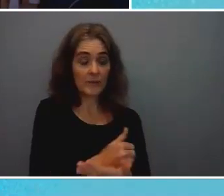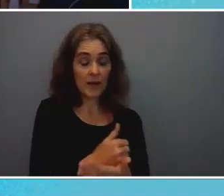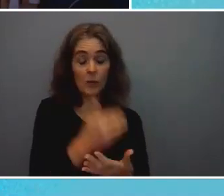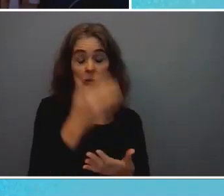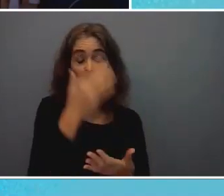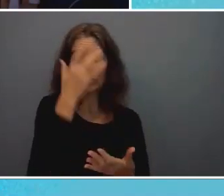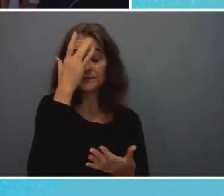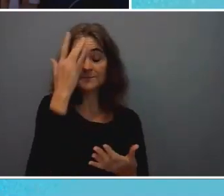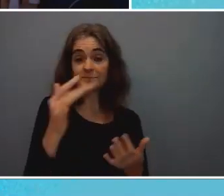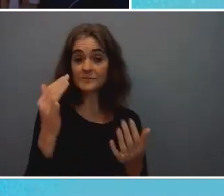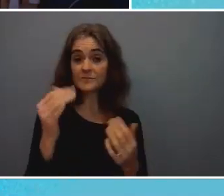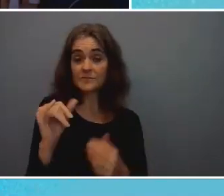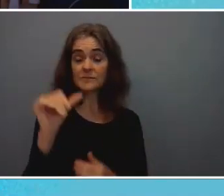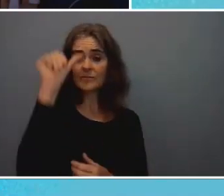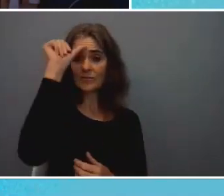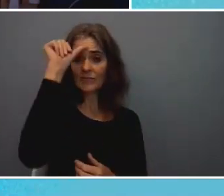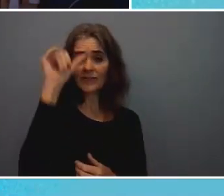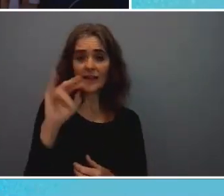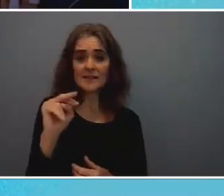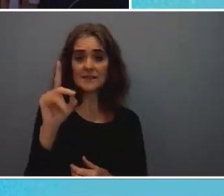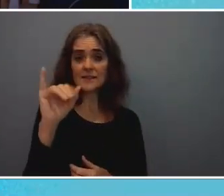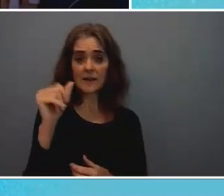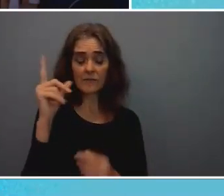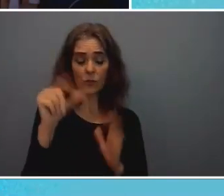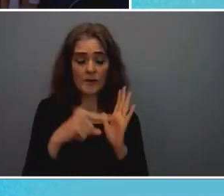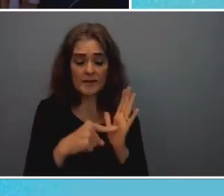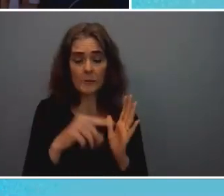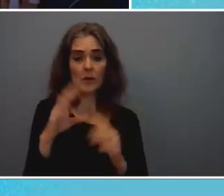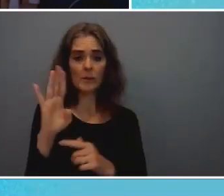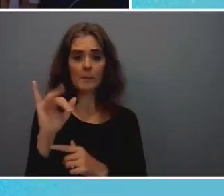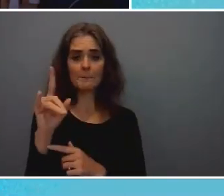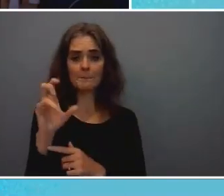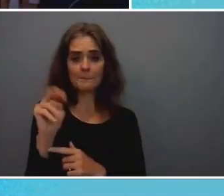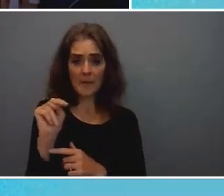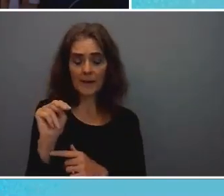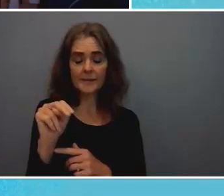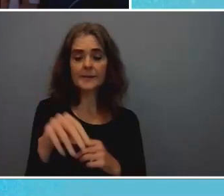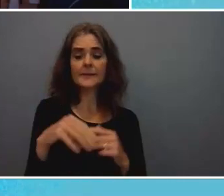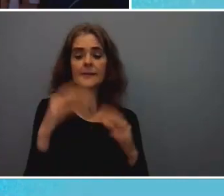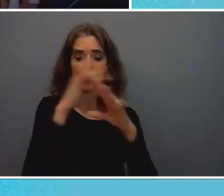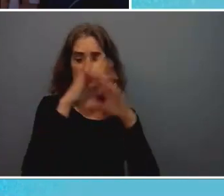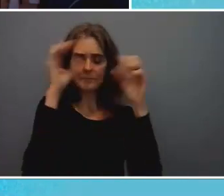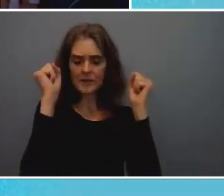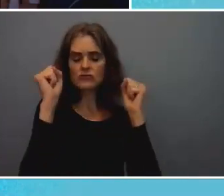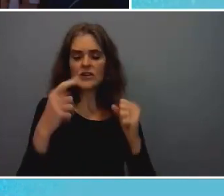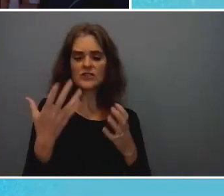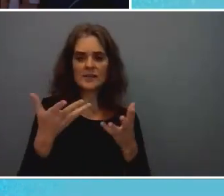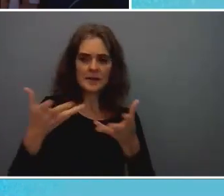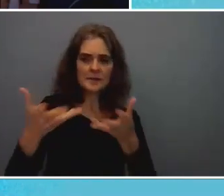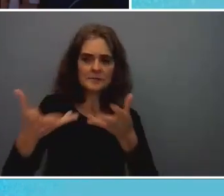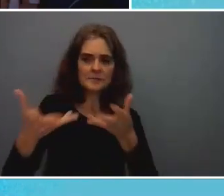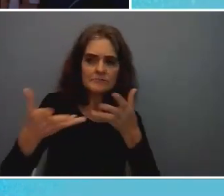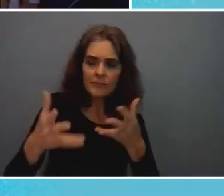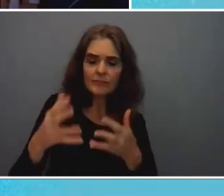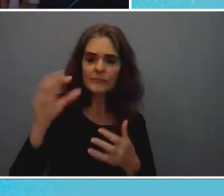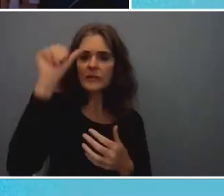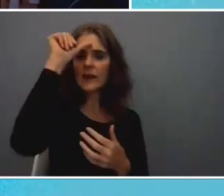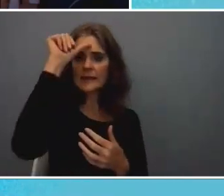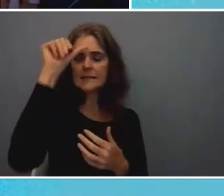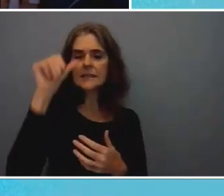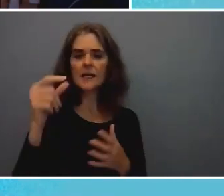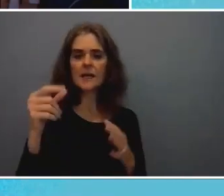said you know india very the the biden administration has been courting india has been courting india as a fellow democracy